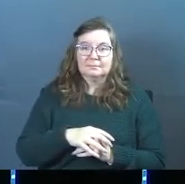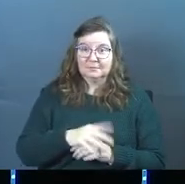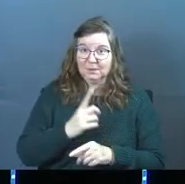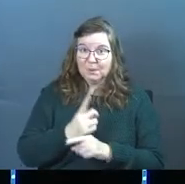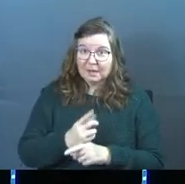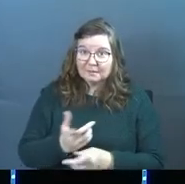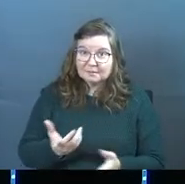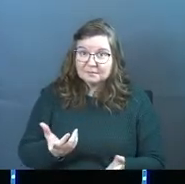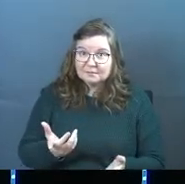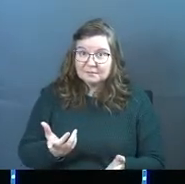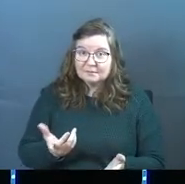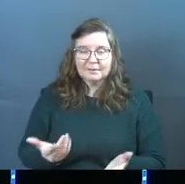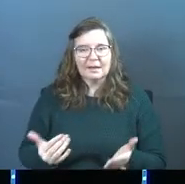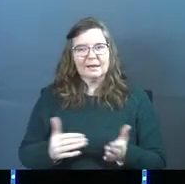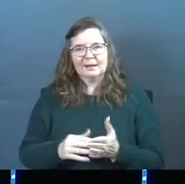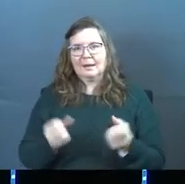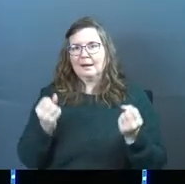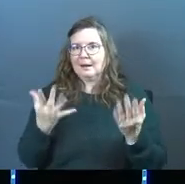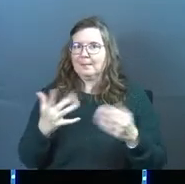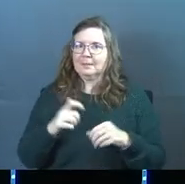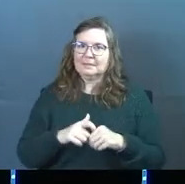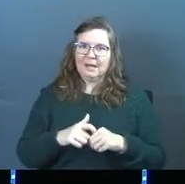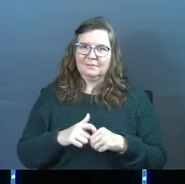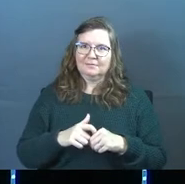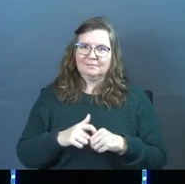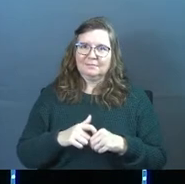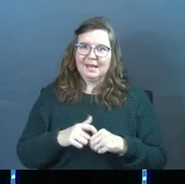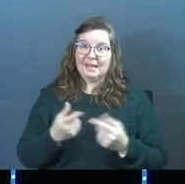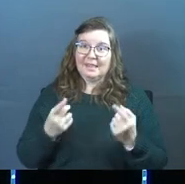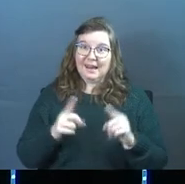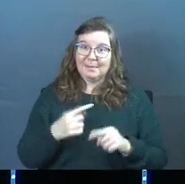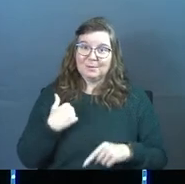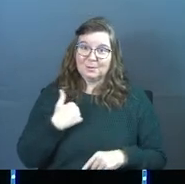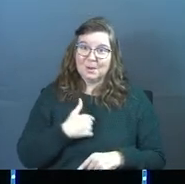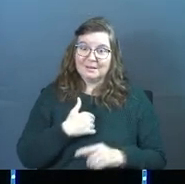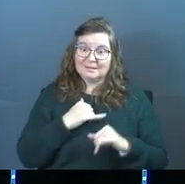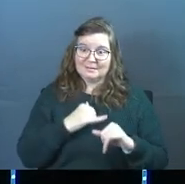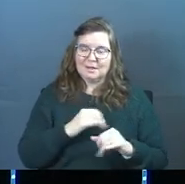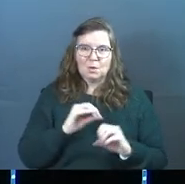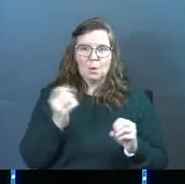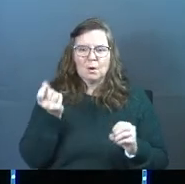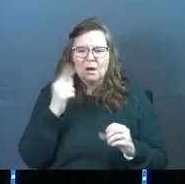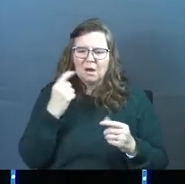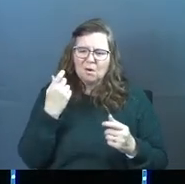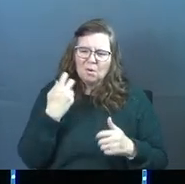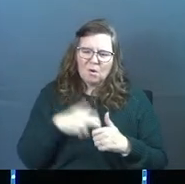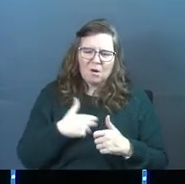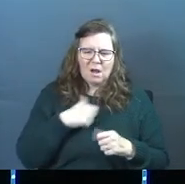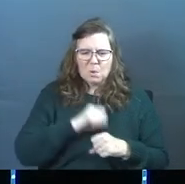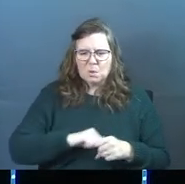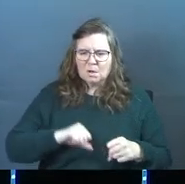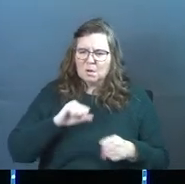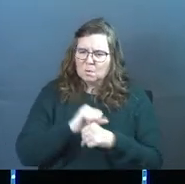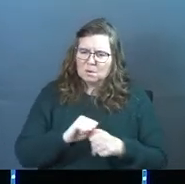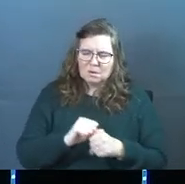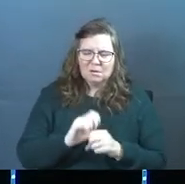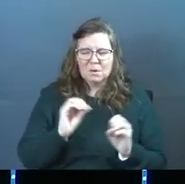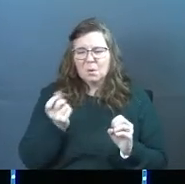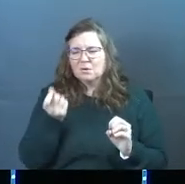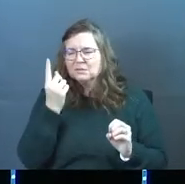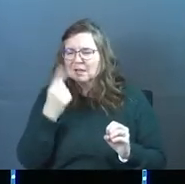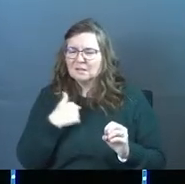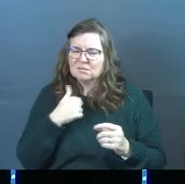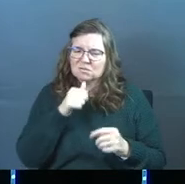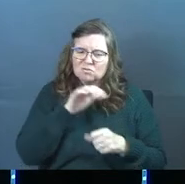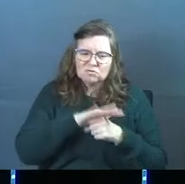Right? Again, how many times has it happened? It's like, nobody understands how hard I work. Nobody